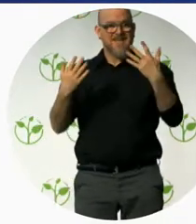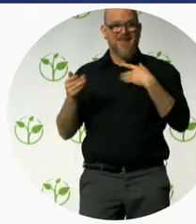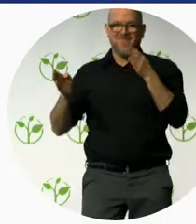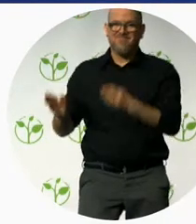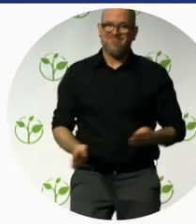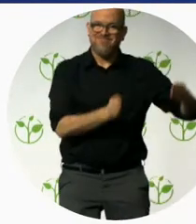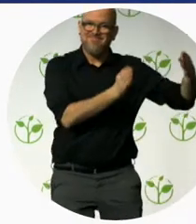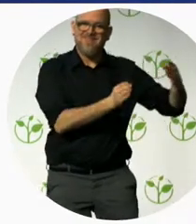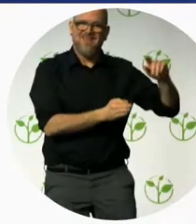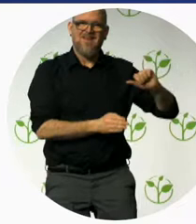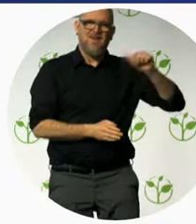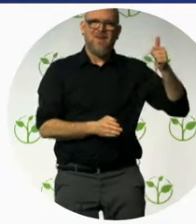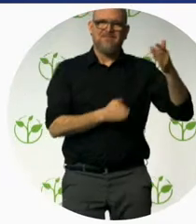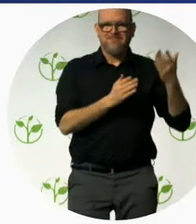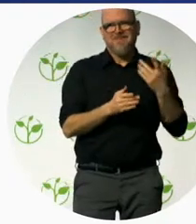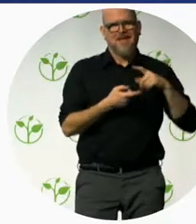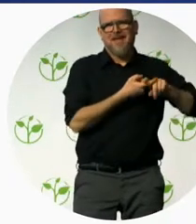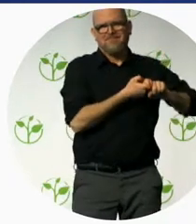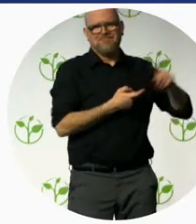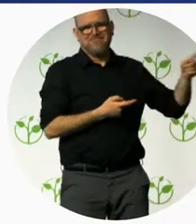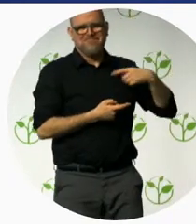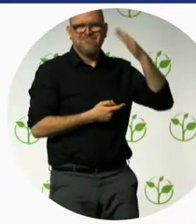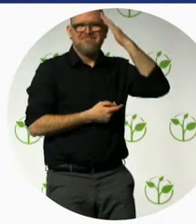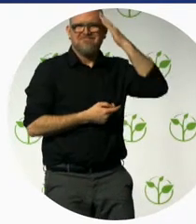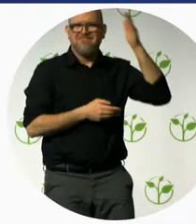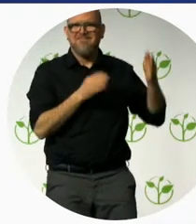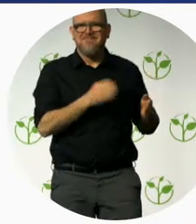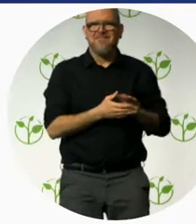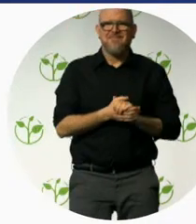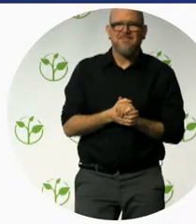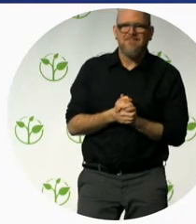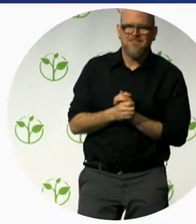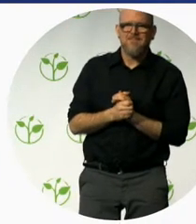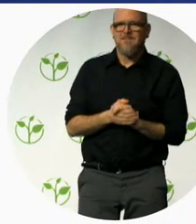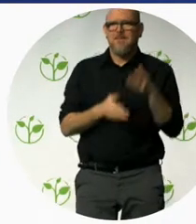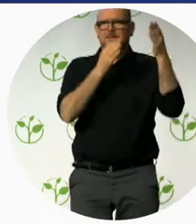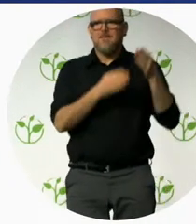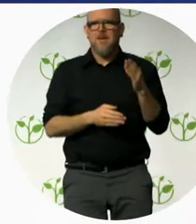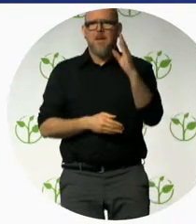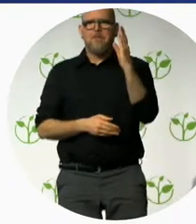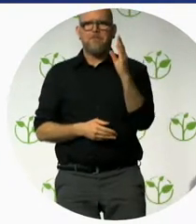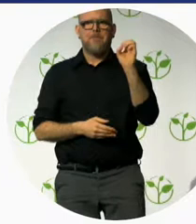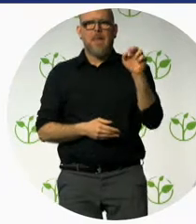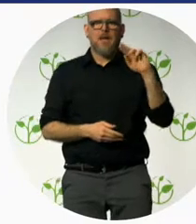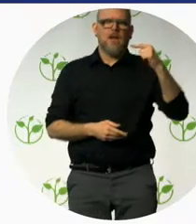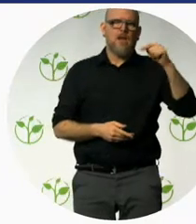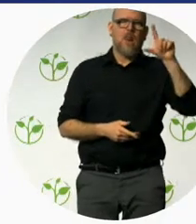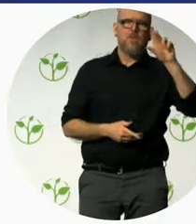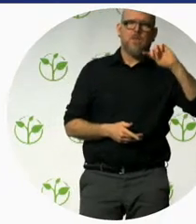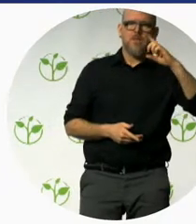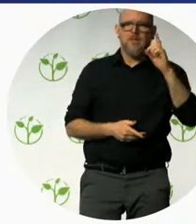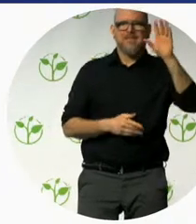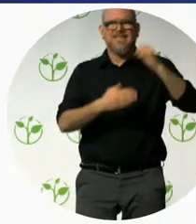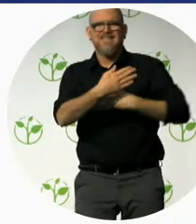It's Magnus Berglund, and he's from Scandic Hotels. He's the accessibility director of Scandic